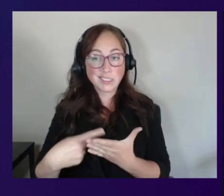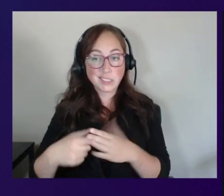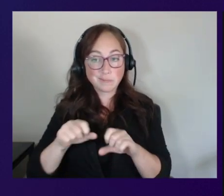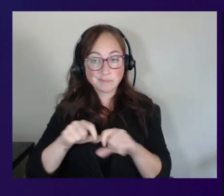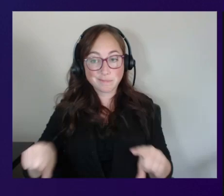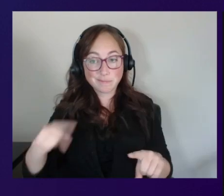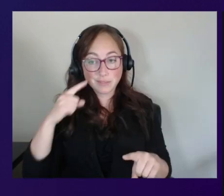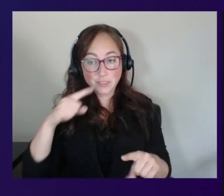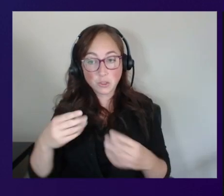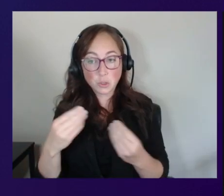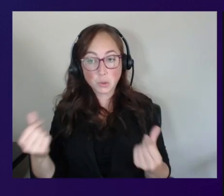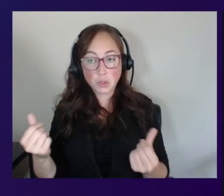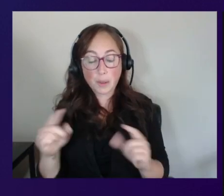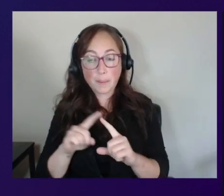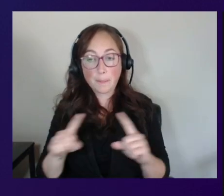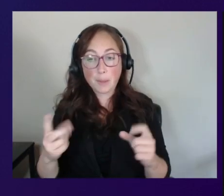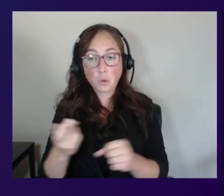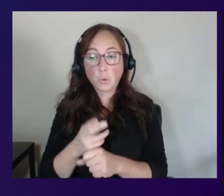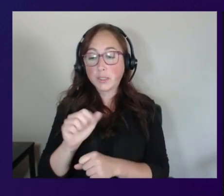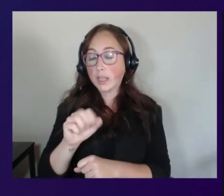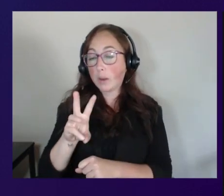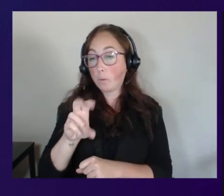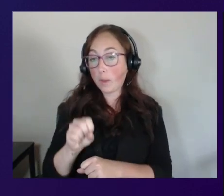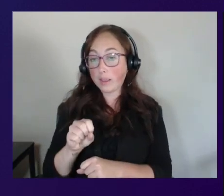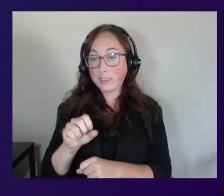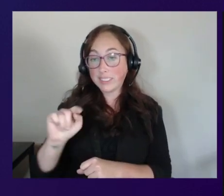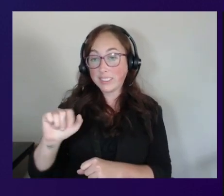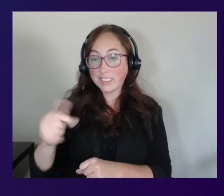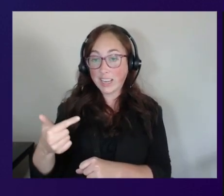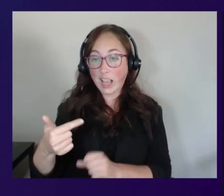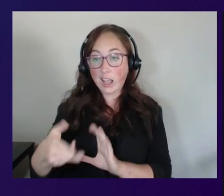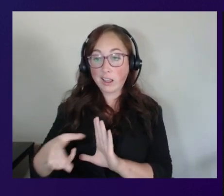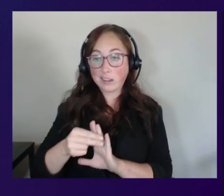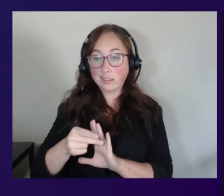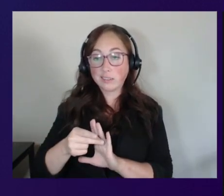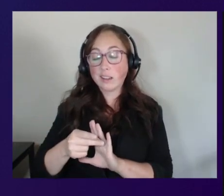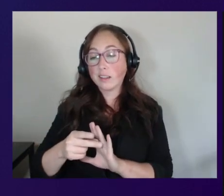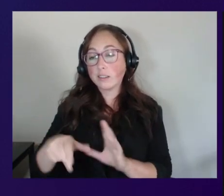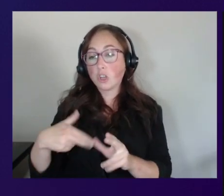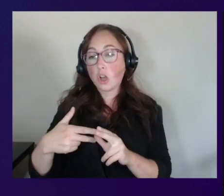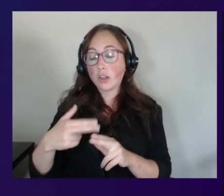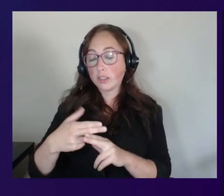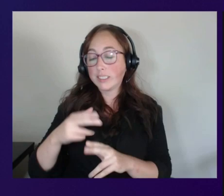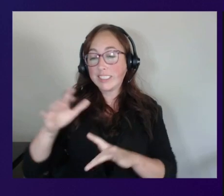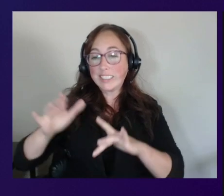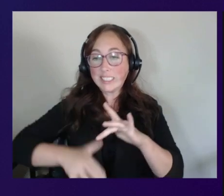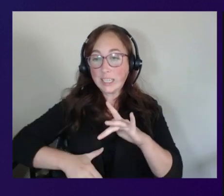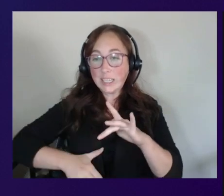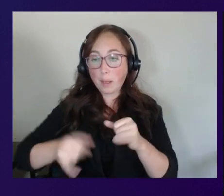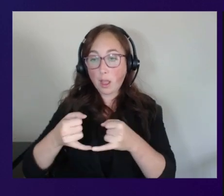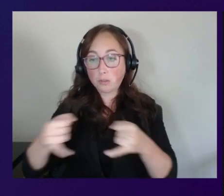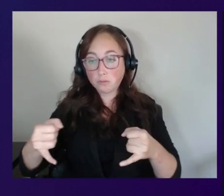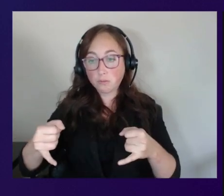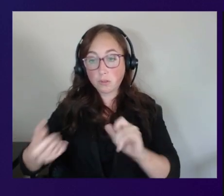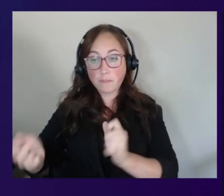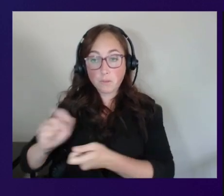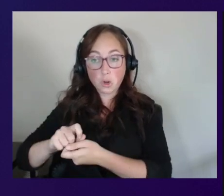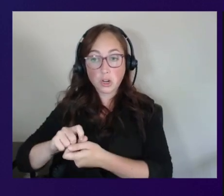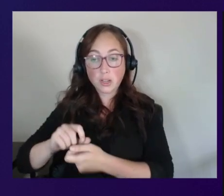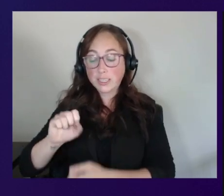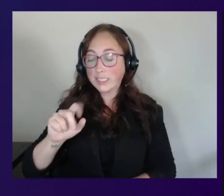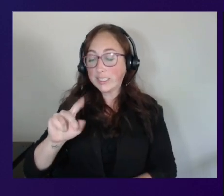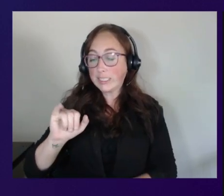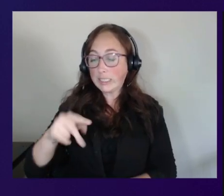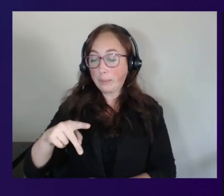utilize aws tags for that and there's a tag called skip underscore convert that you can apply to the workspace and that'll tell the solution here